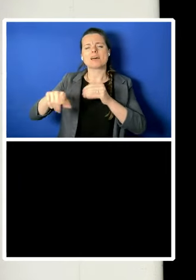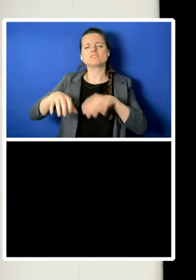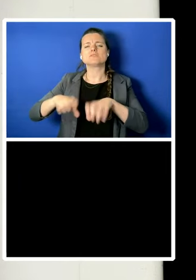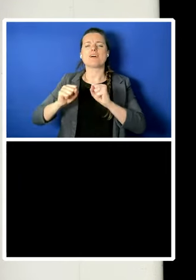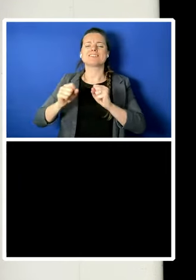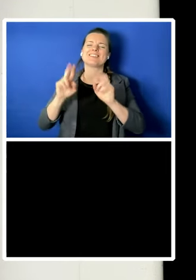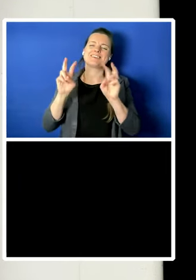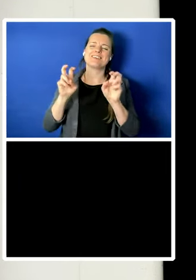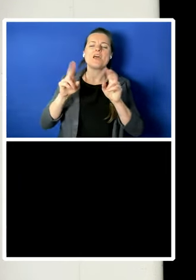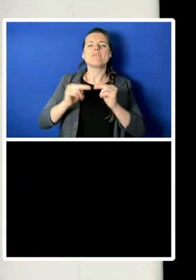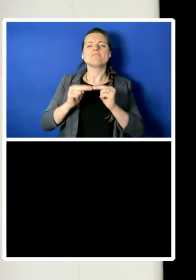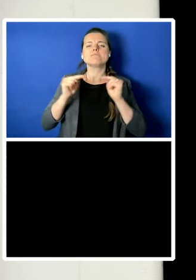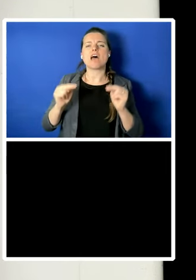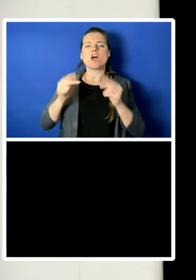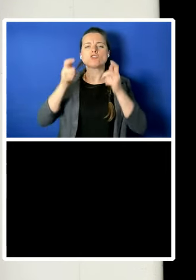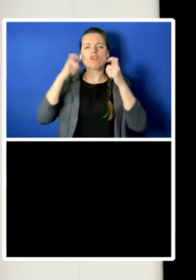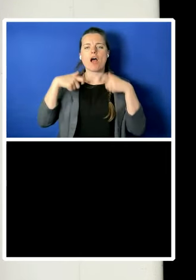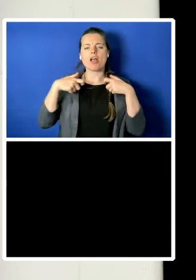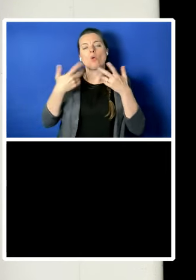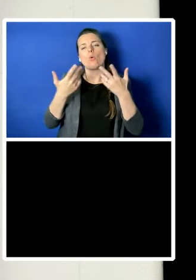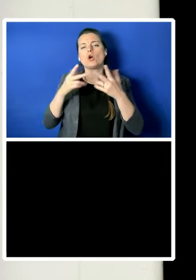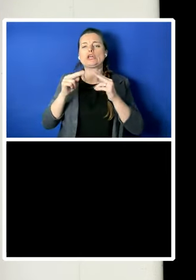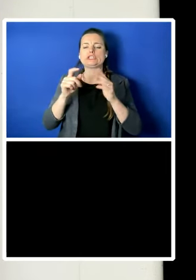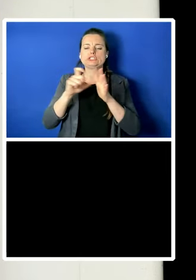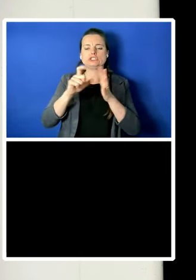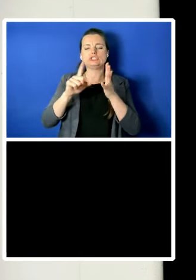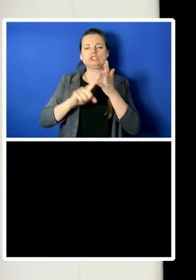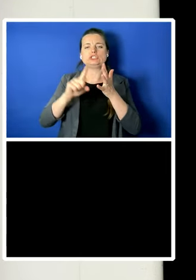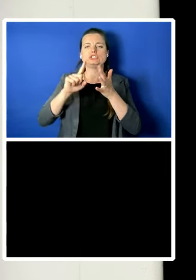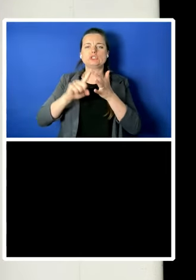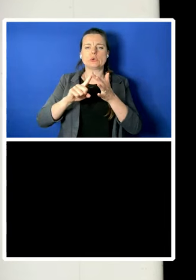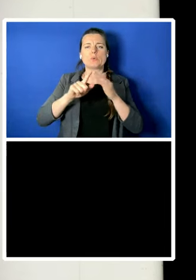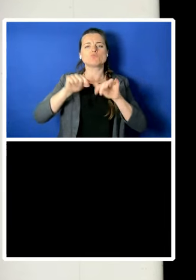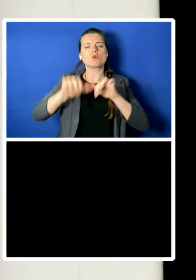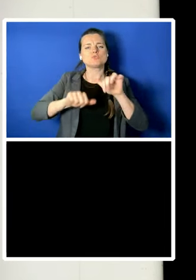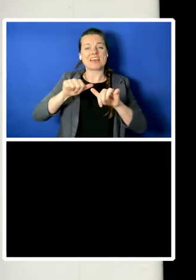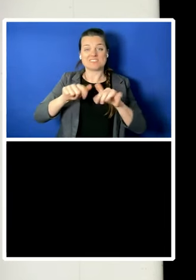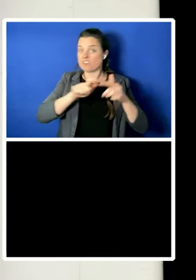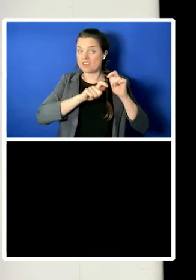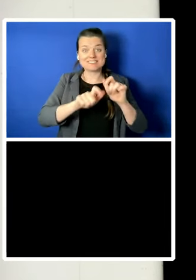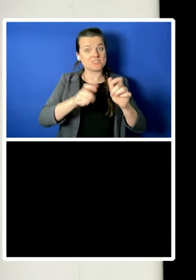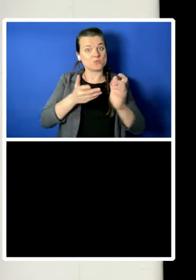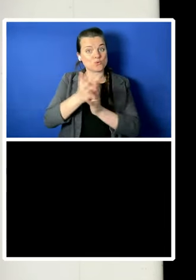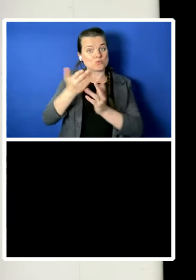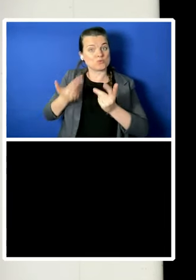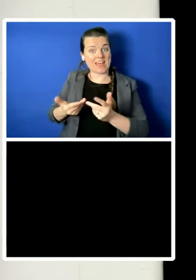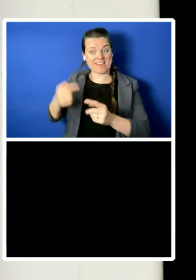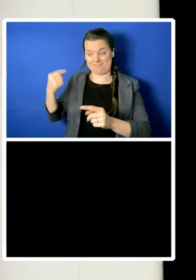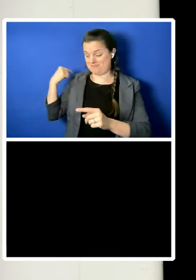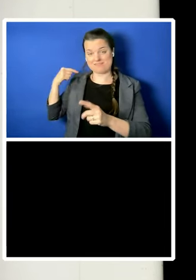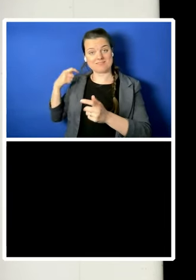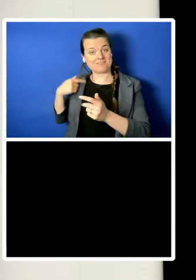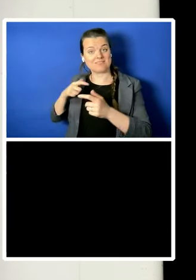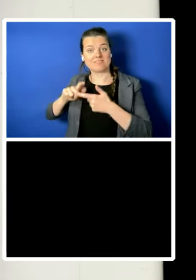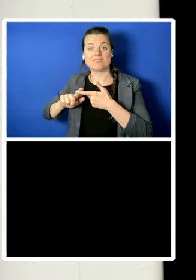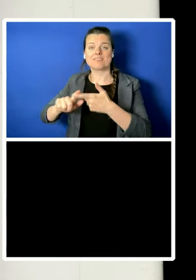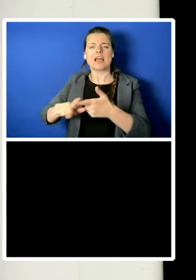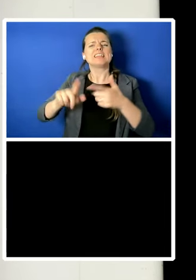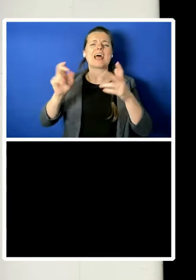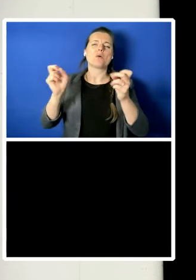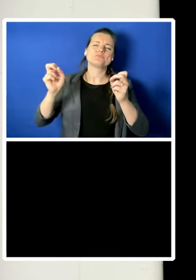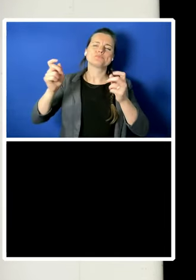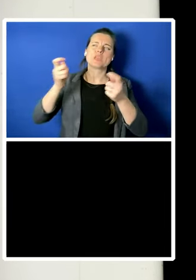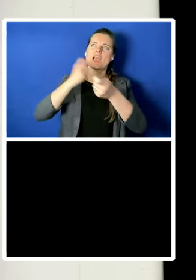that continues to this day. Enlightenment isn't a single age but a